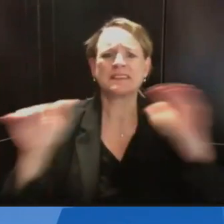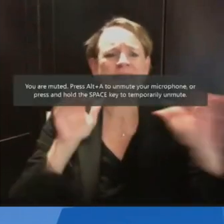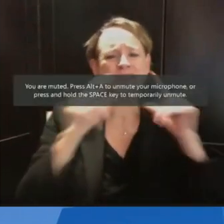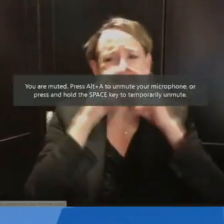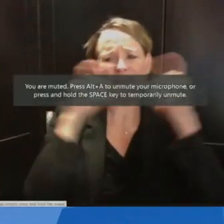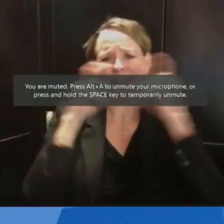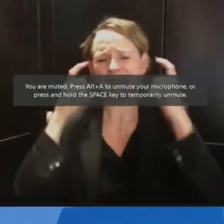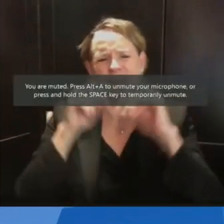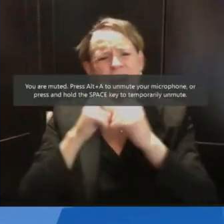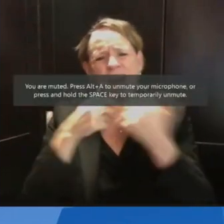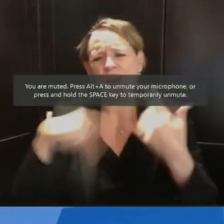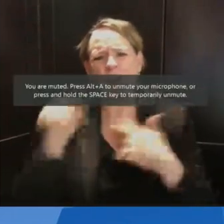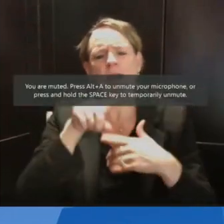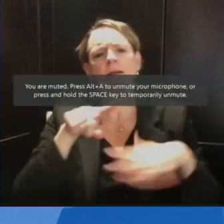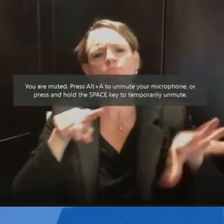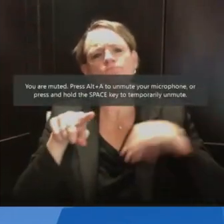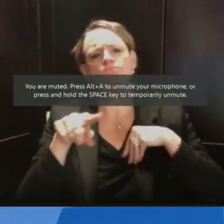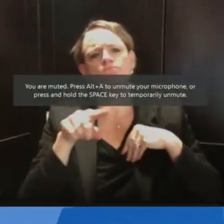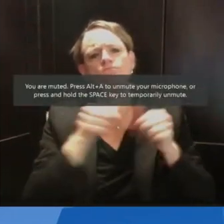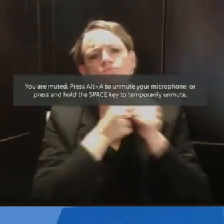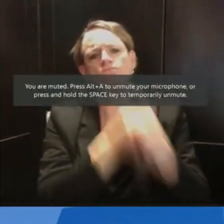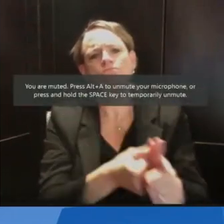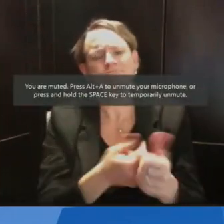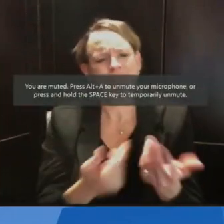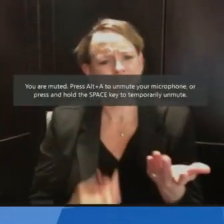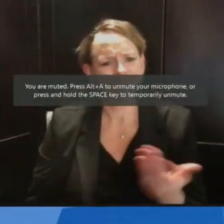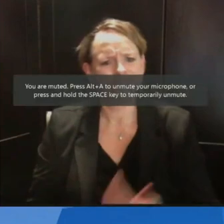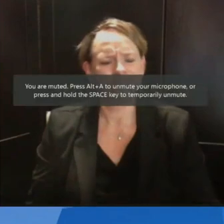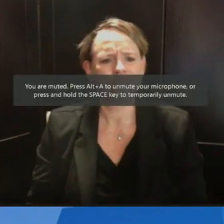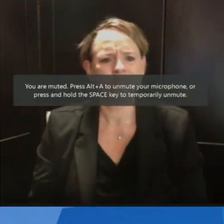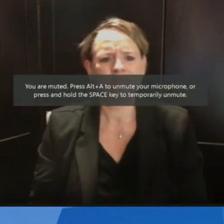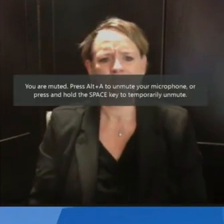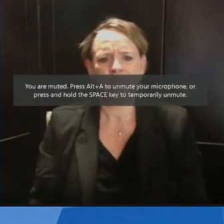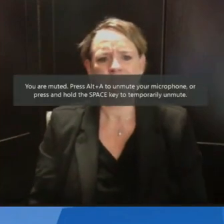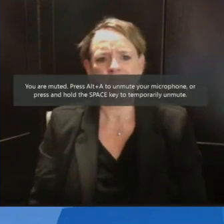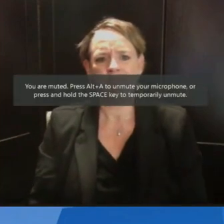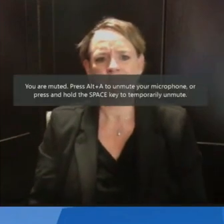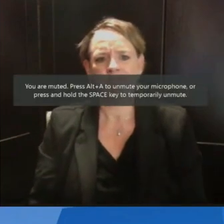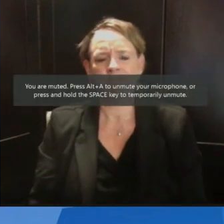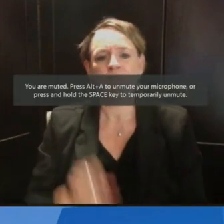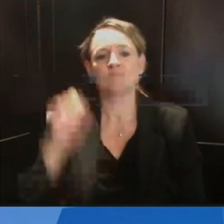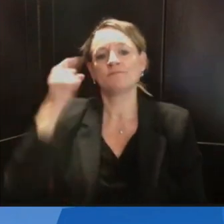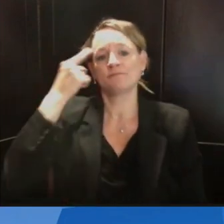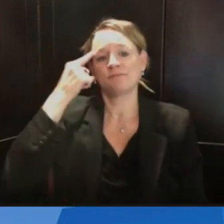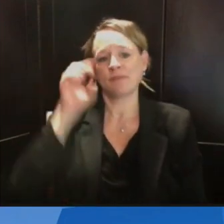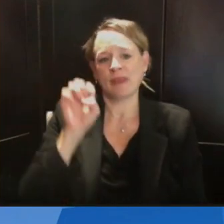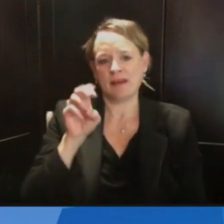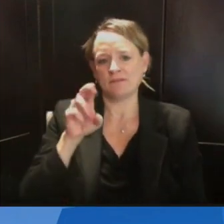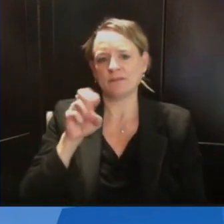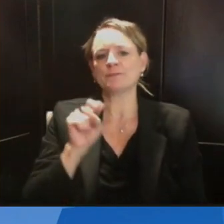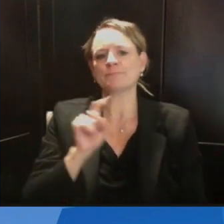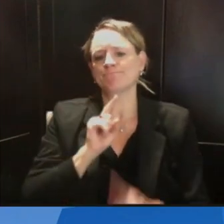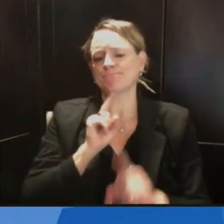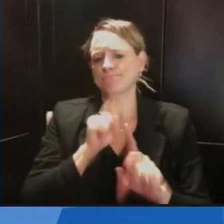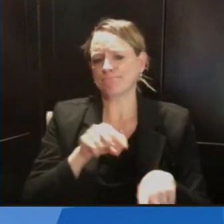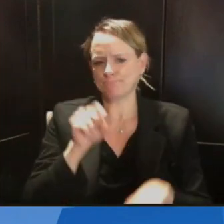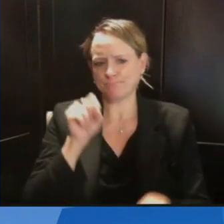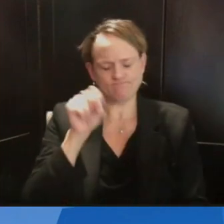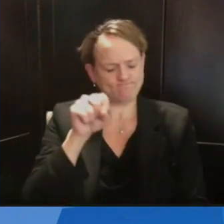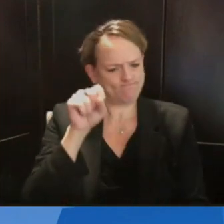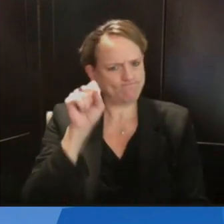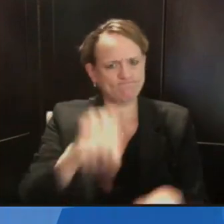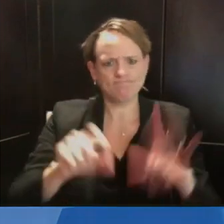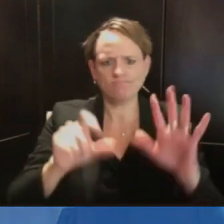I'll just jump in there right from the get-go. I think it's important that everybody wear a mask. Obviously, we cannot